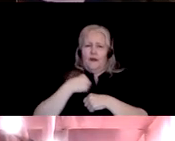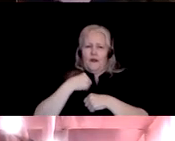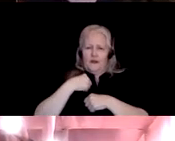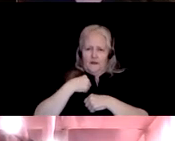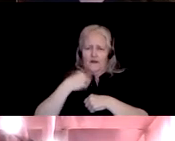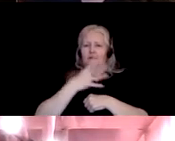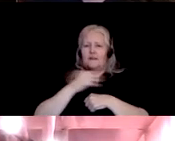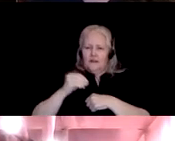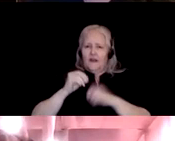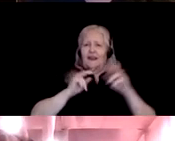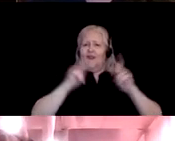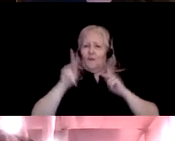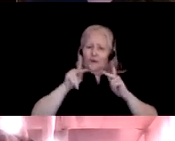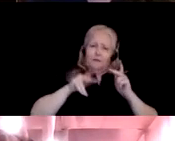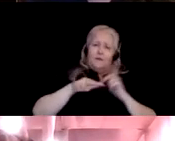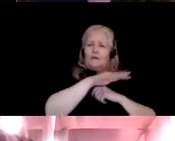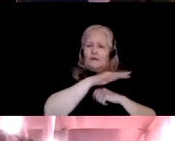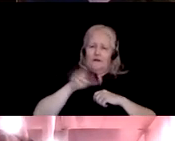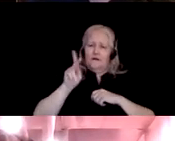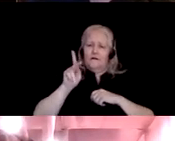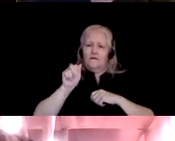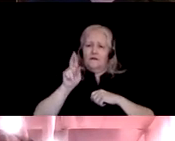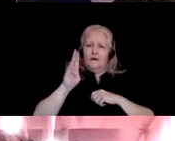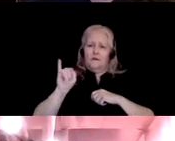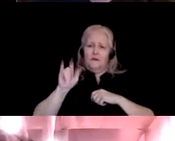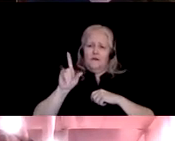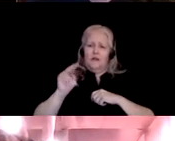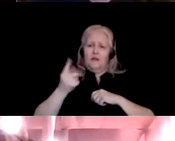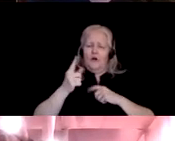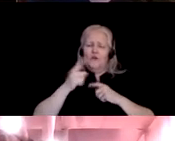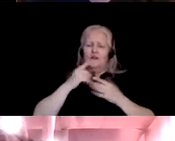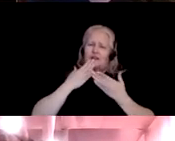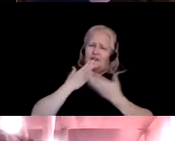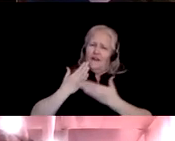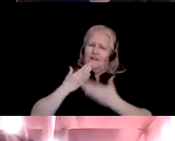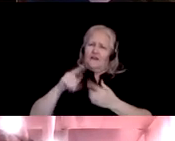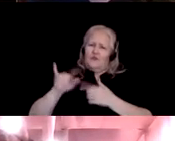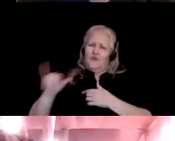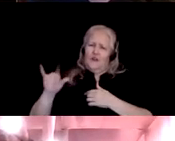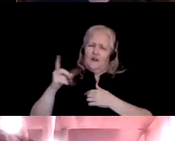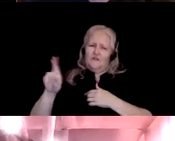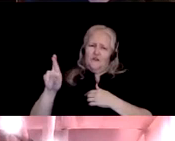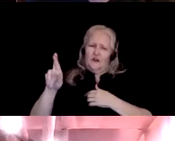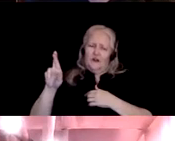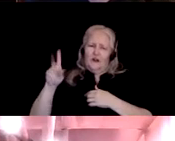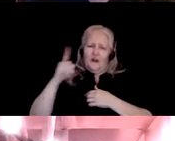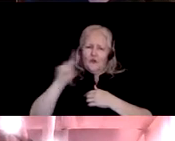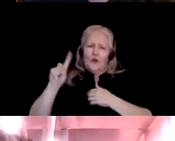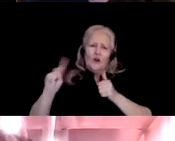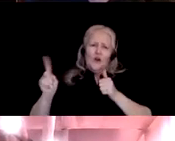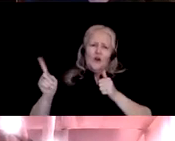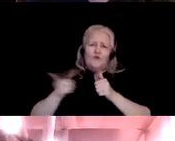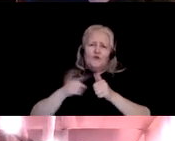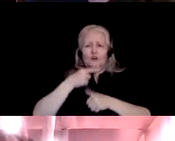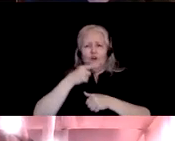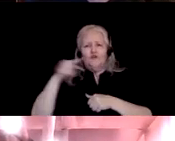of the Caribbean in general, are thankful to her for having selflessly helped in promoting the Kirby